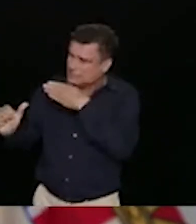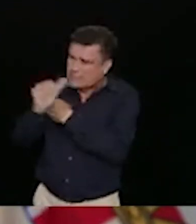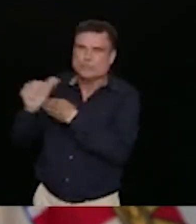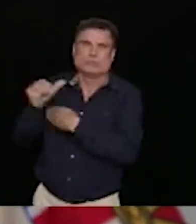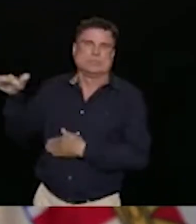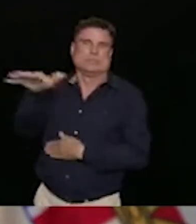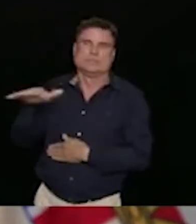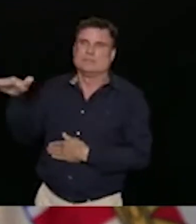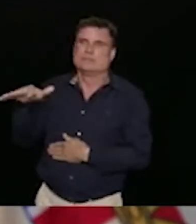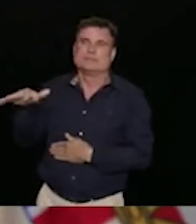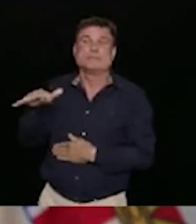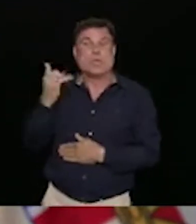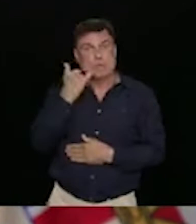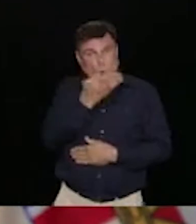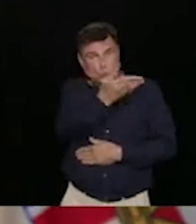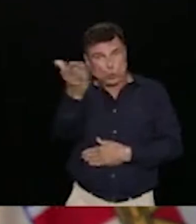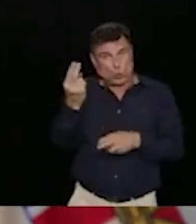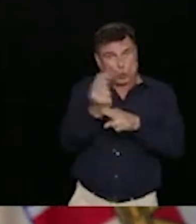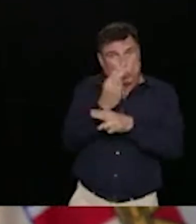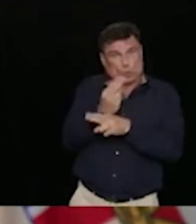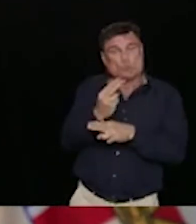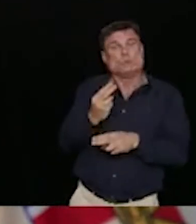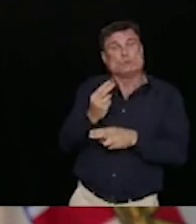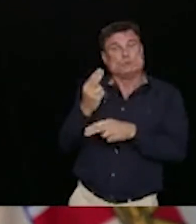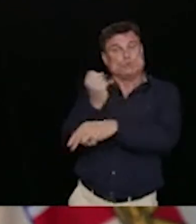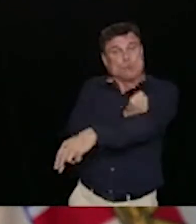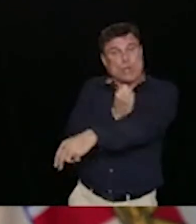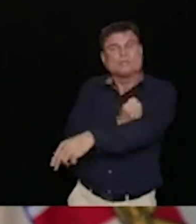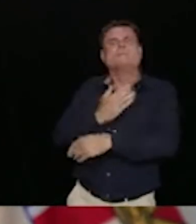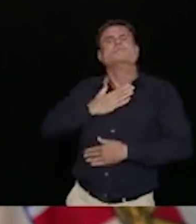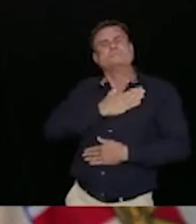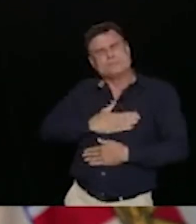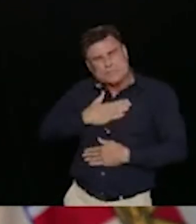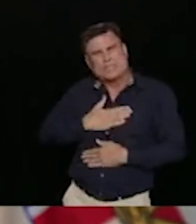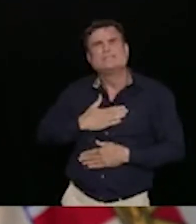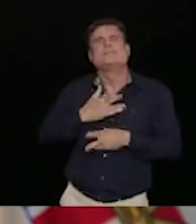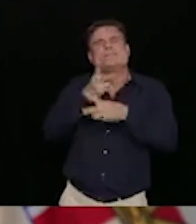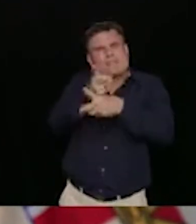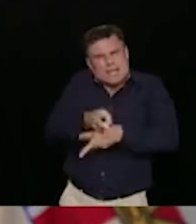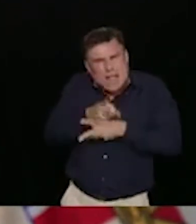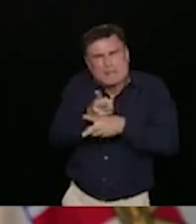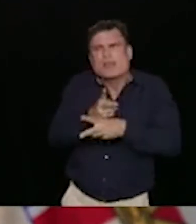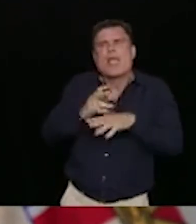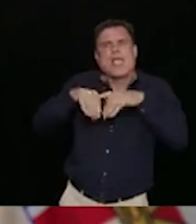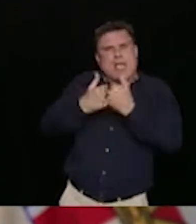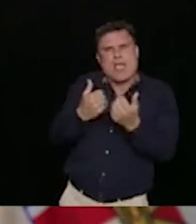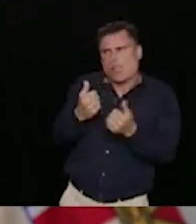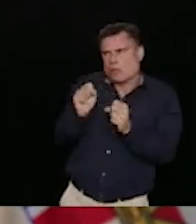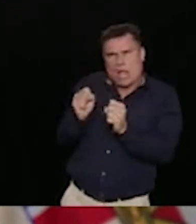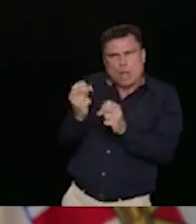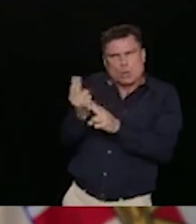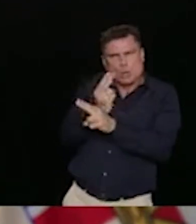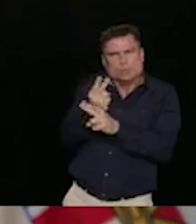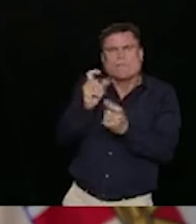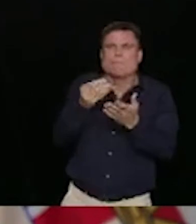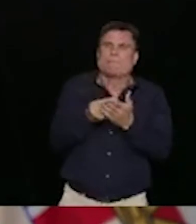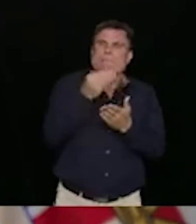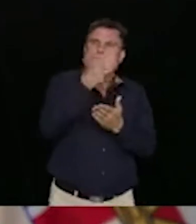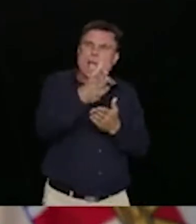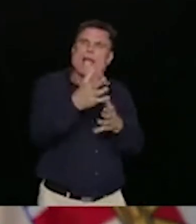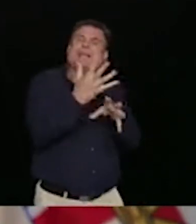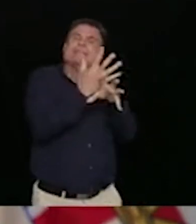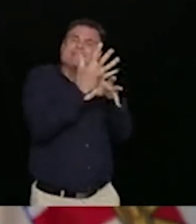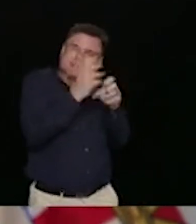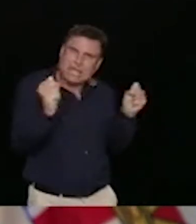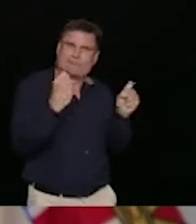pharmaceutical alternatives. We need to think about the evidence-based system